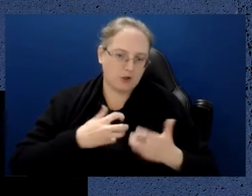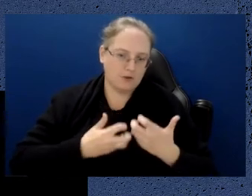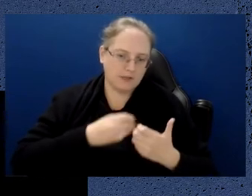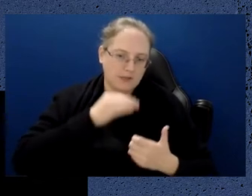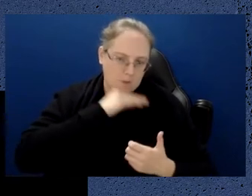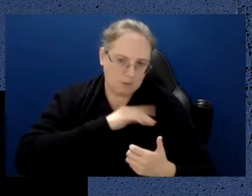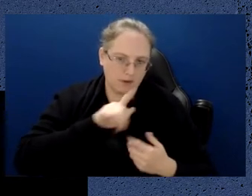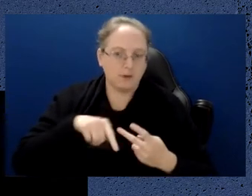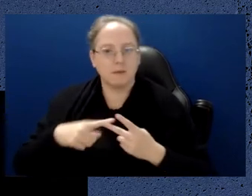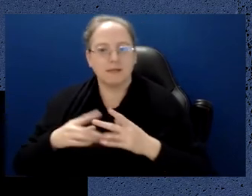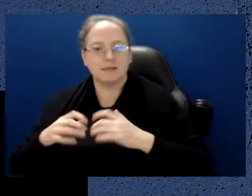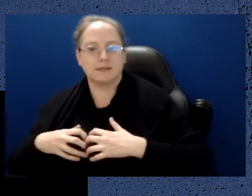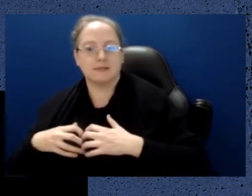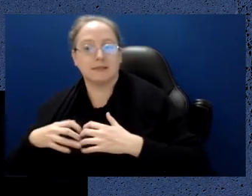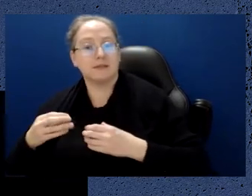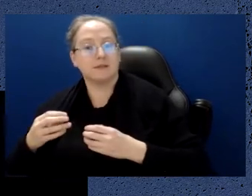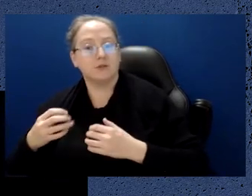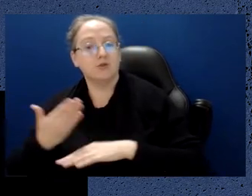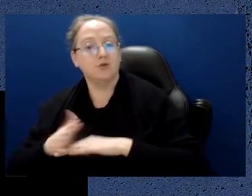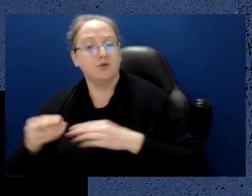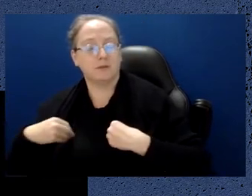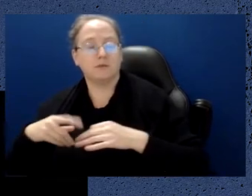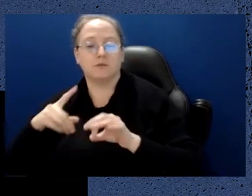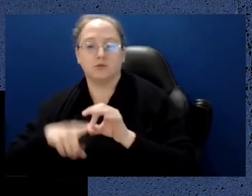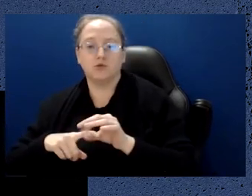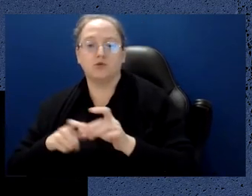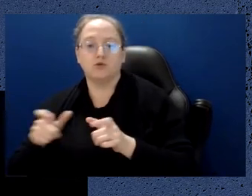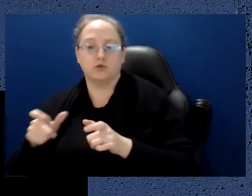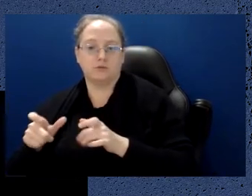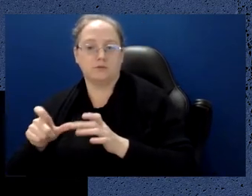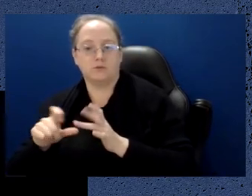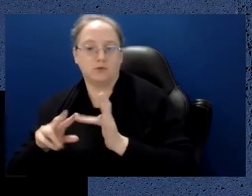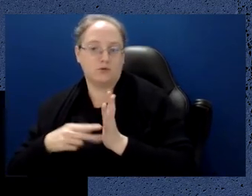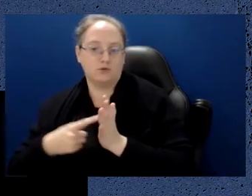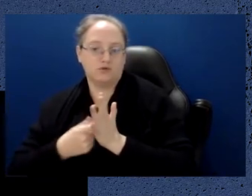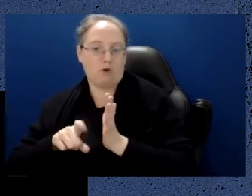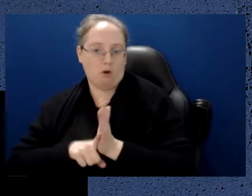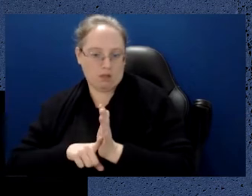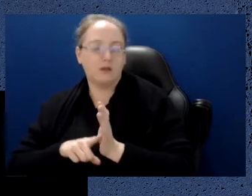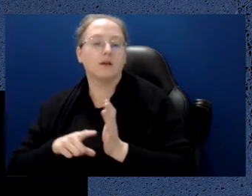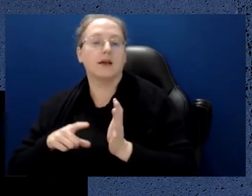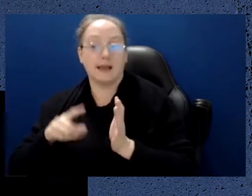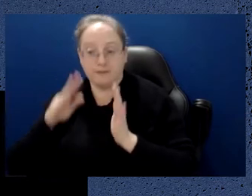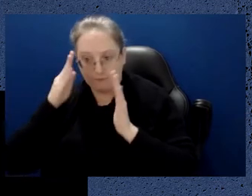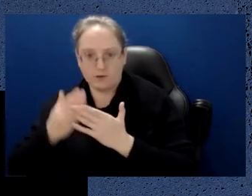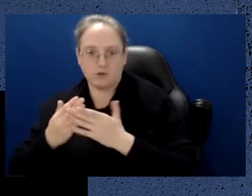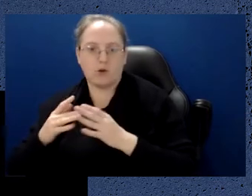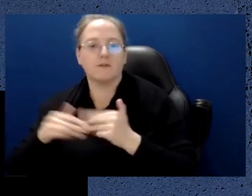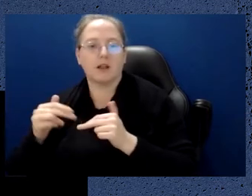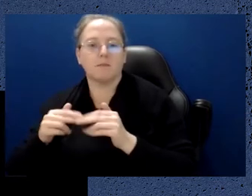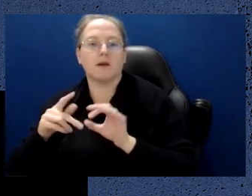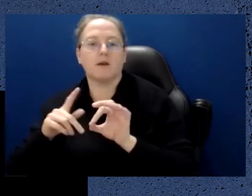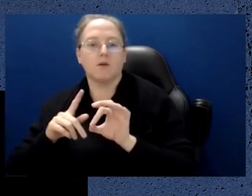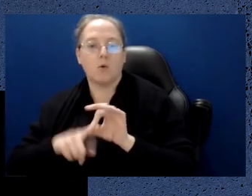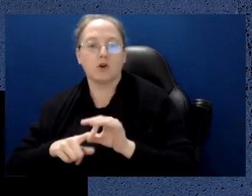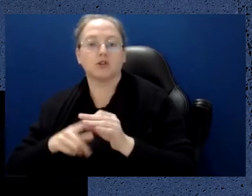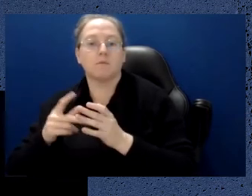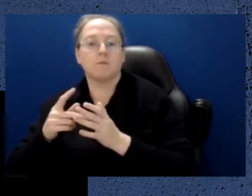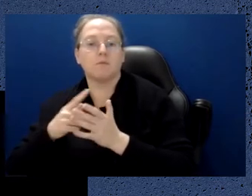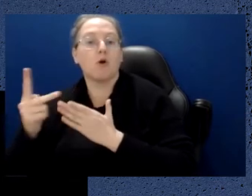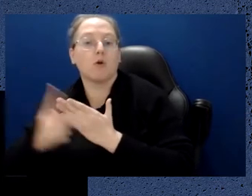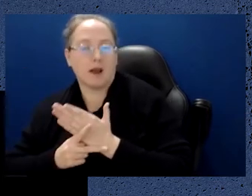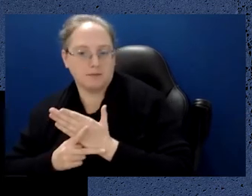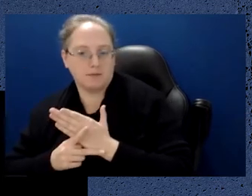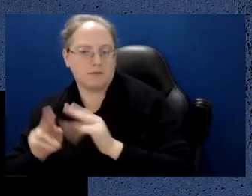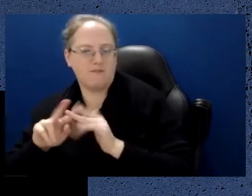startup Q control is working very heavily on developing quantum software and firmware. And of course,